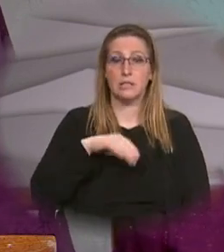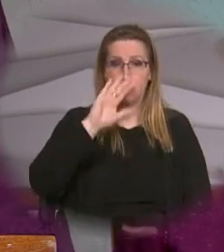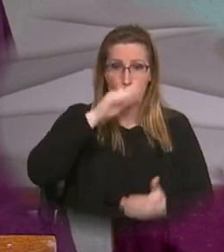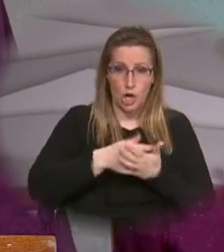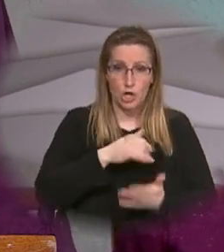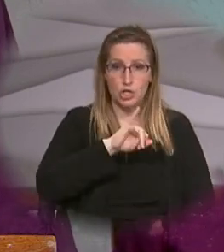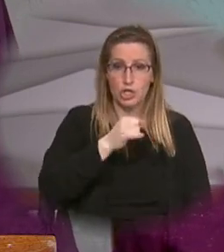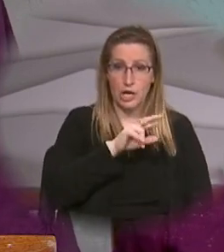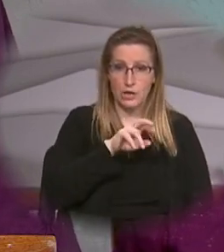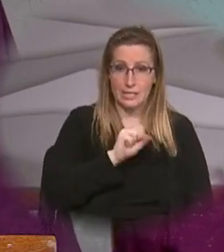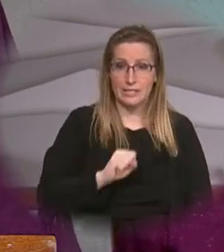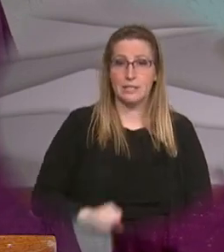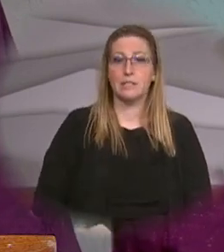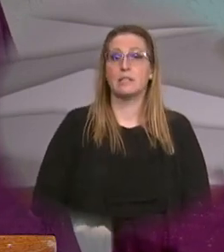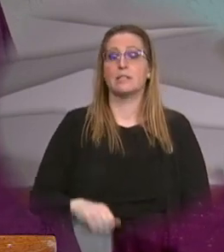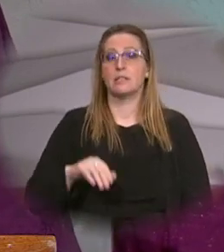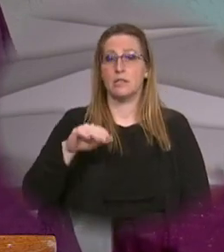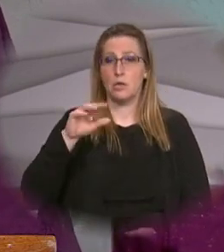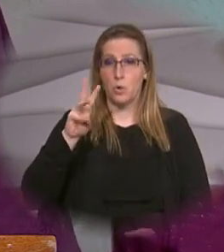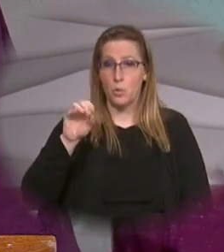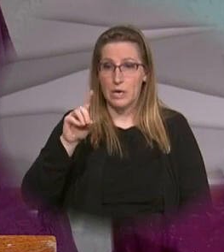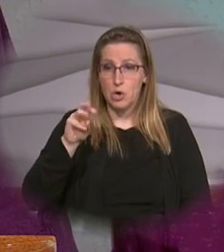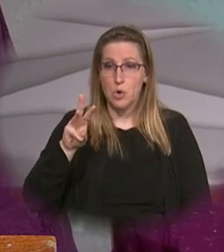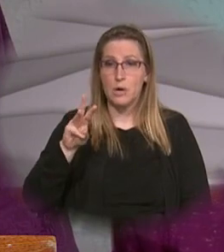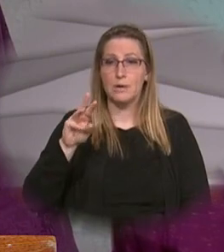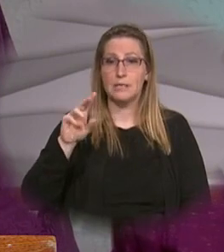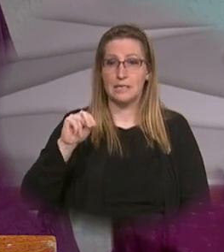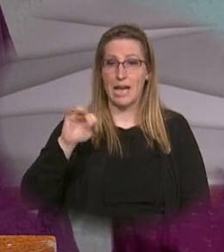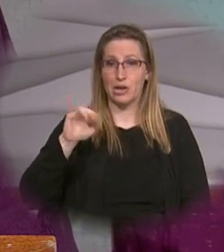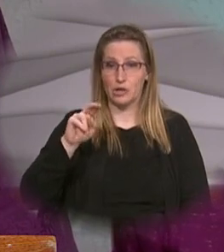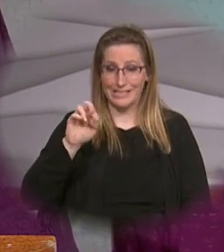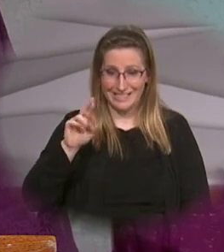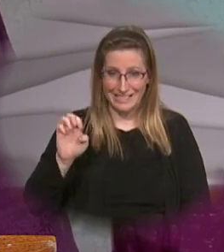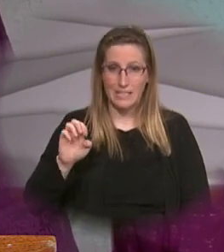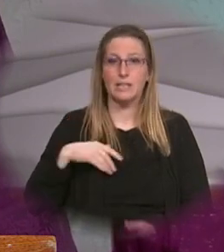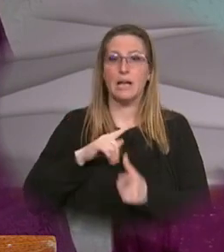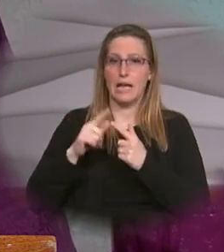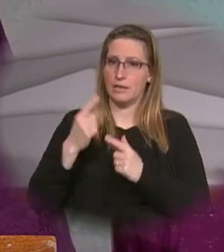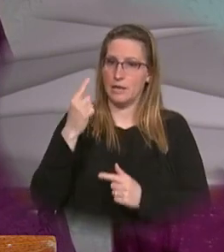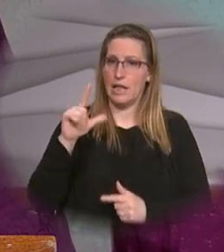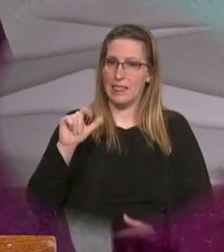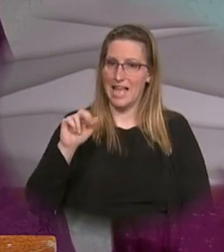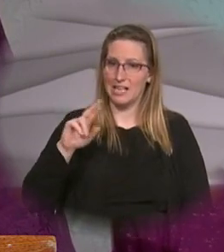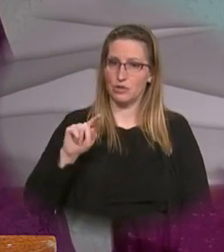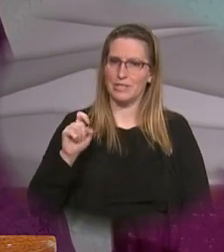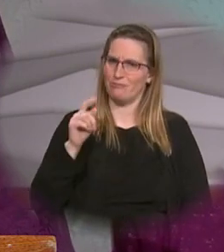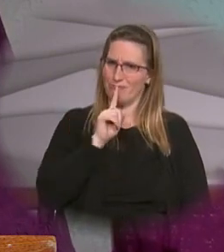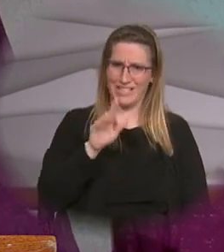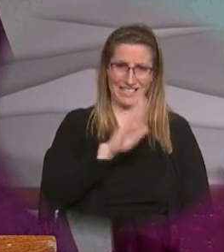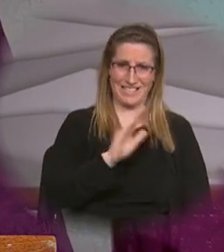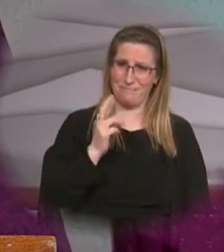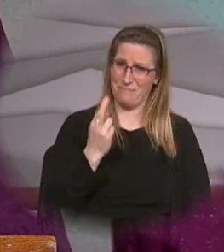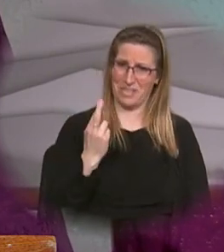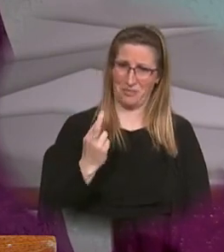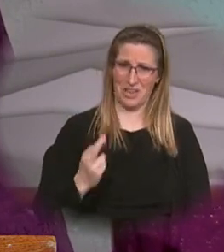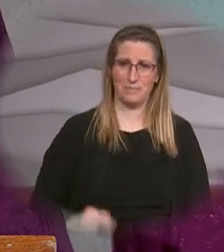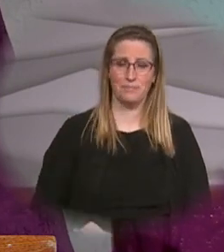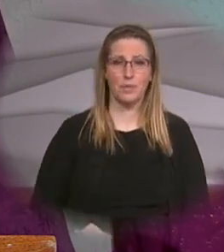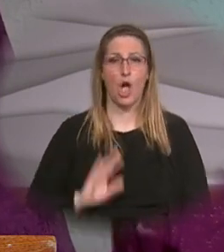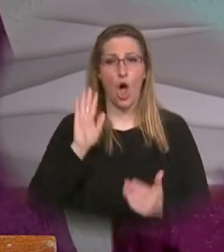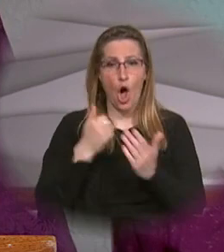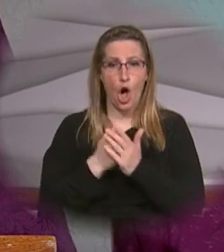the son of the widow of Nain and here Lazarus one of his best friends all those